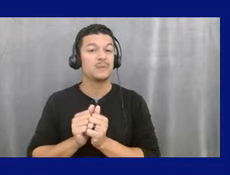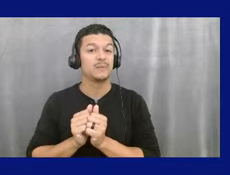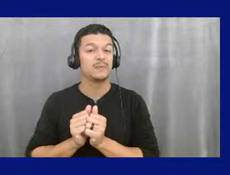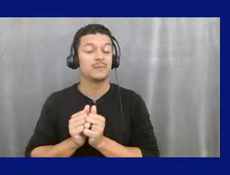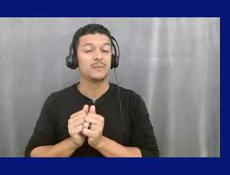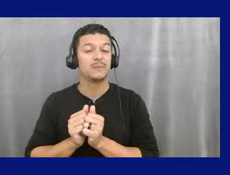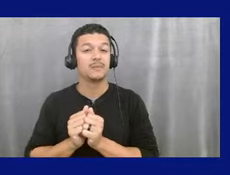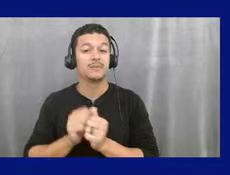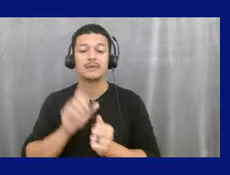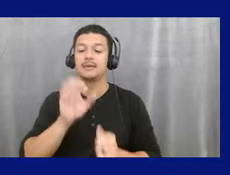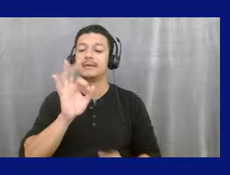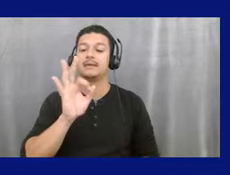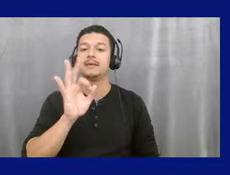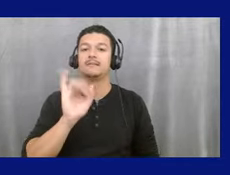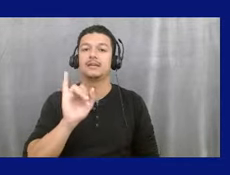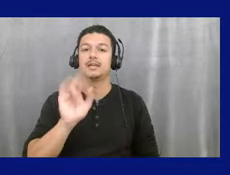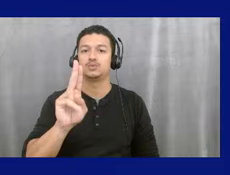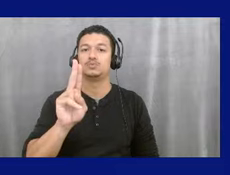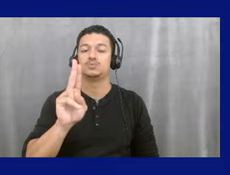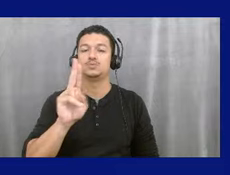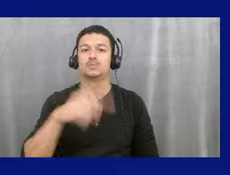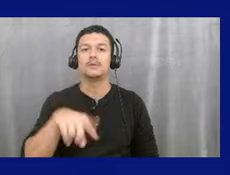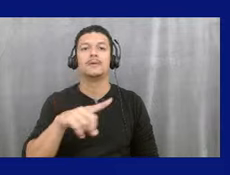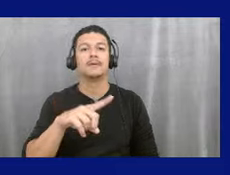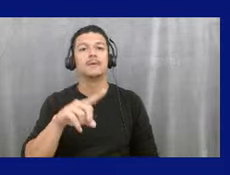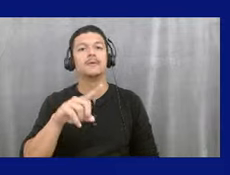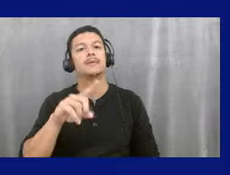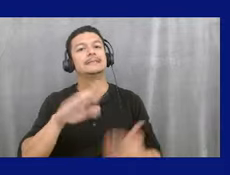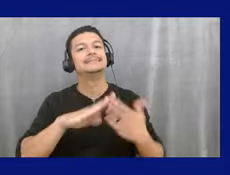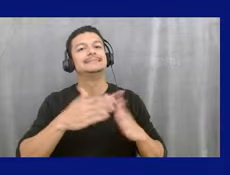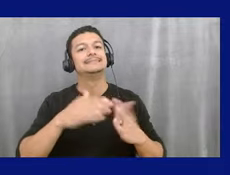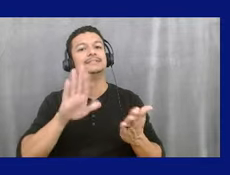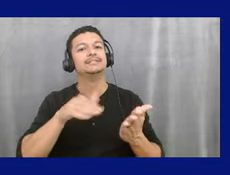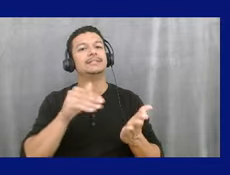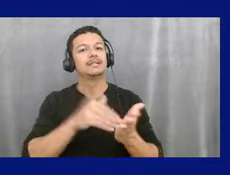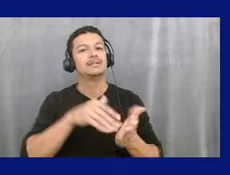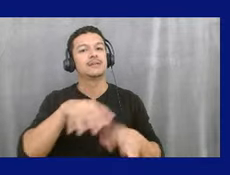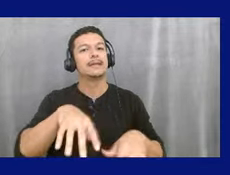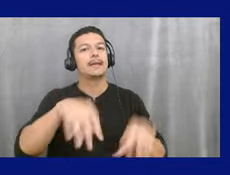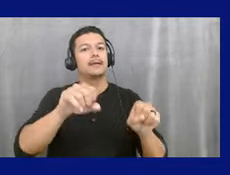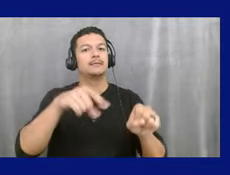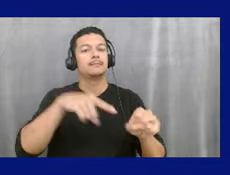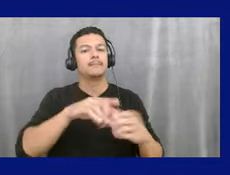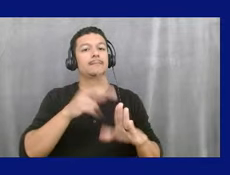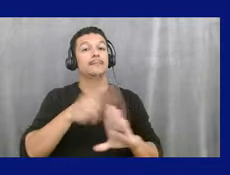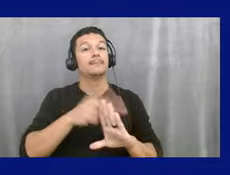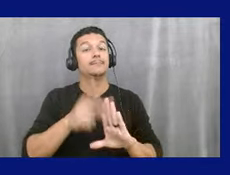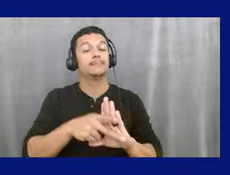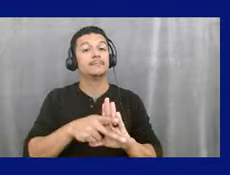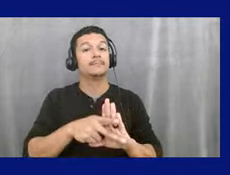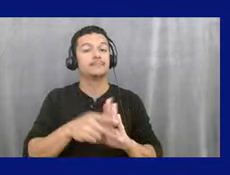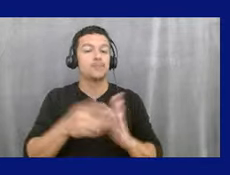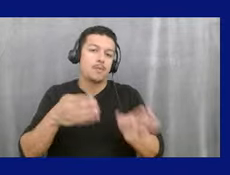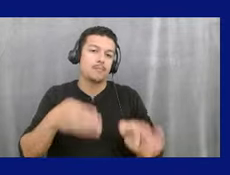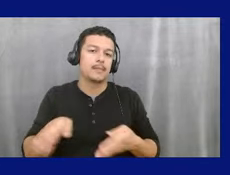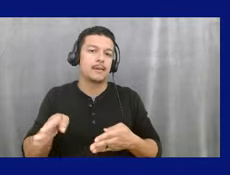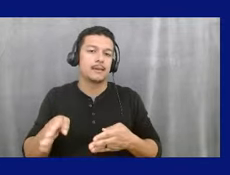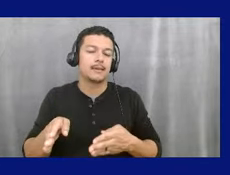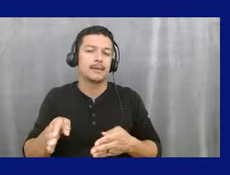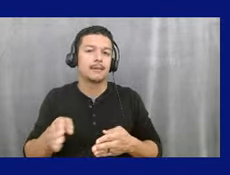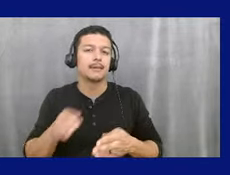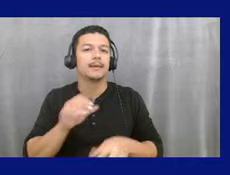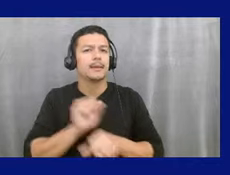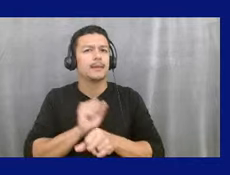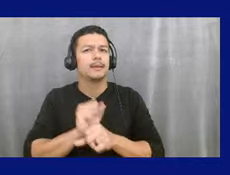FIU, the, the, uh, their metropolitan center on adopting this program. Uh, this plan, um, it's been in the works for a long